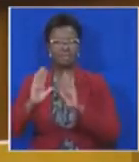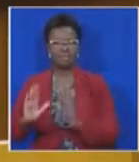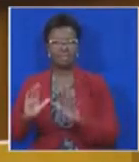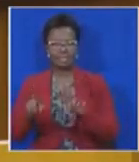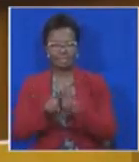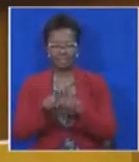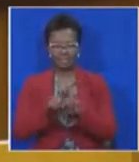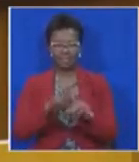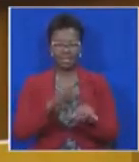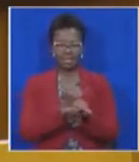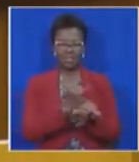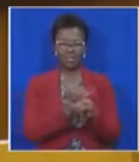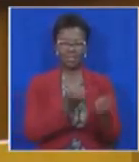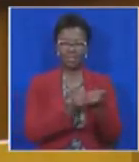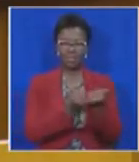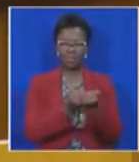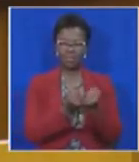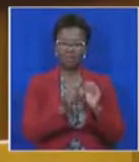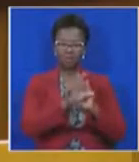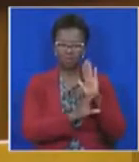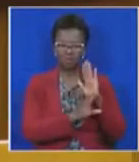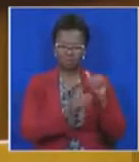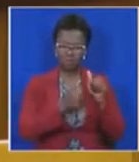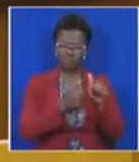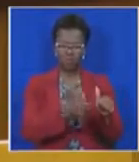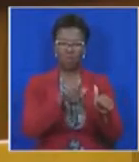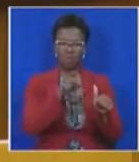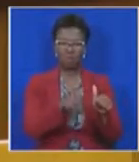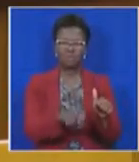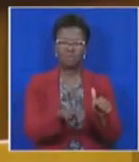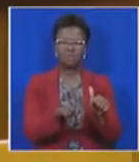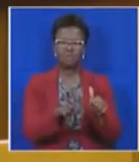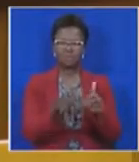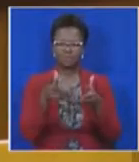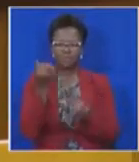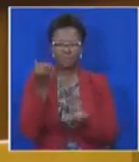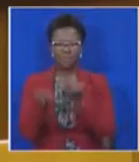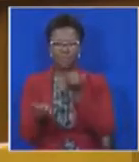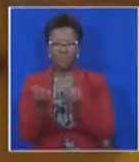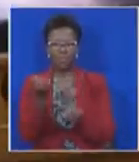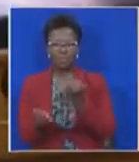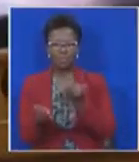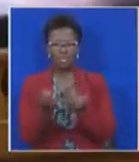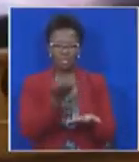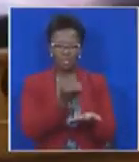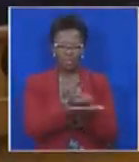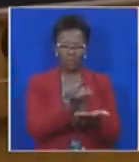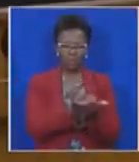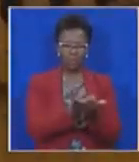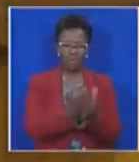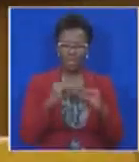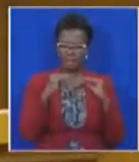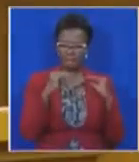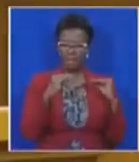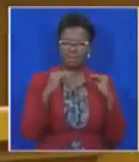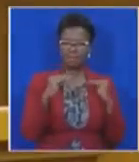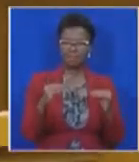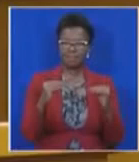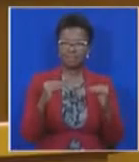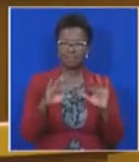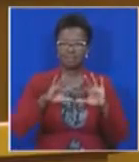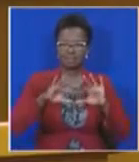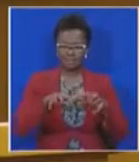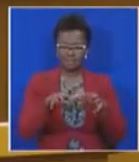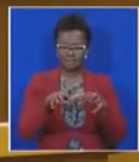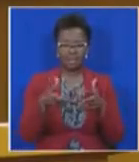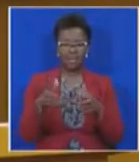institutions supporting constitutional democracy, our judiciary, our economy, our business sector, the